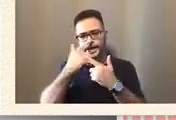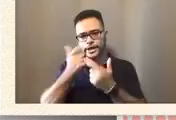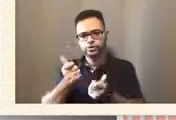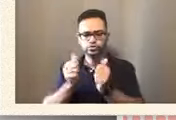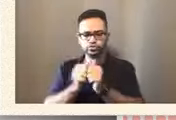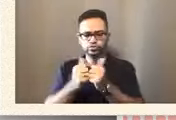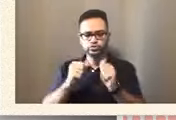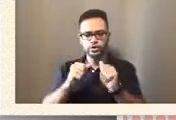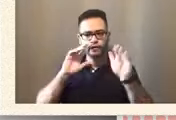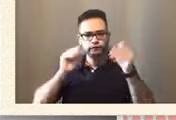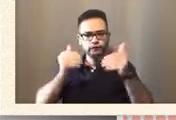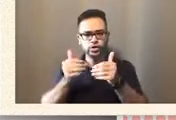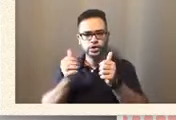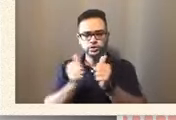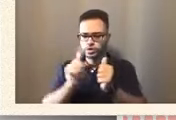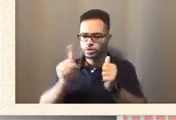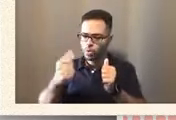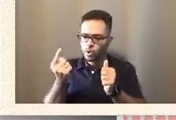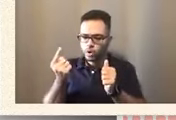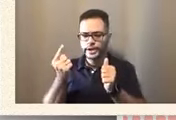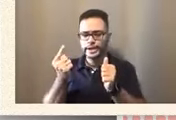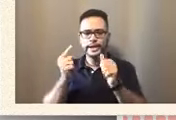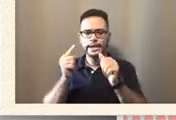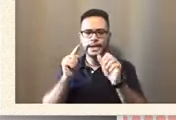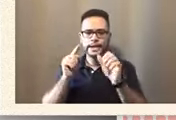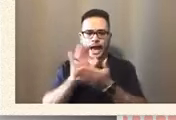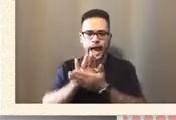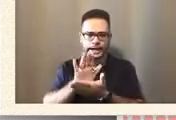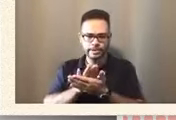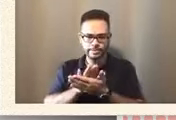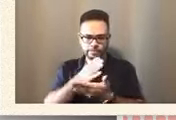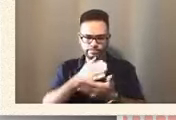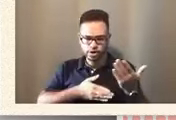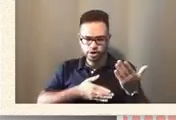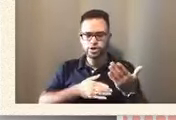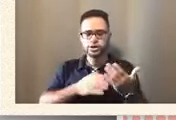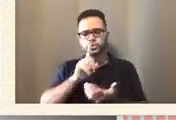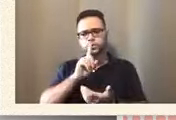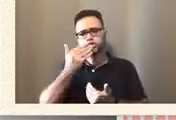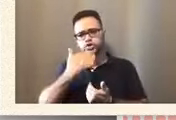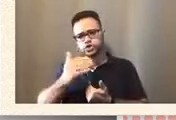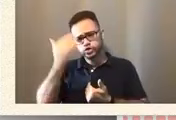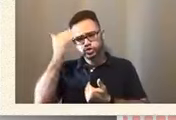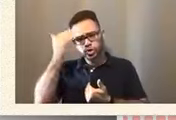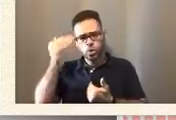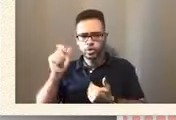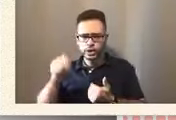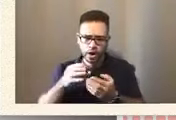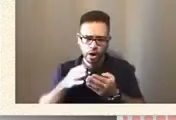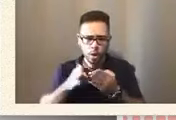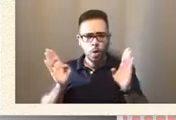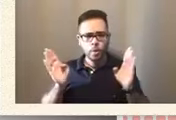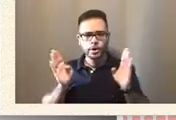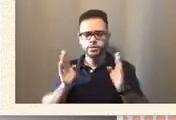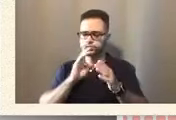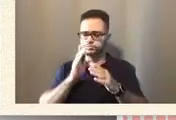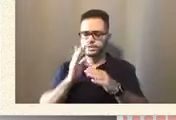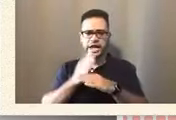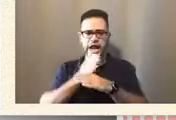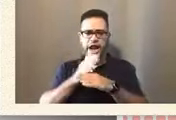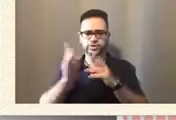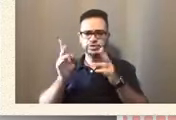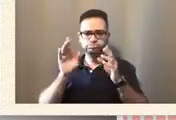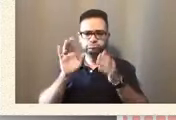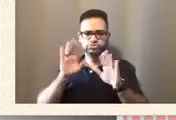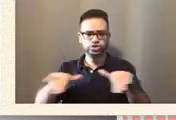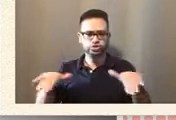the academic. It's good to know that open up and be just the average, average child, you know?